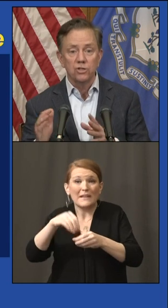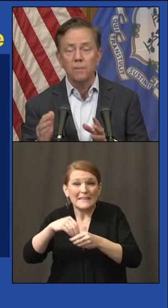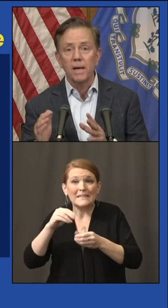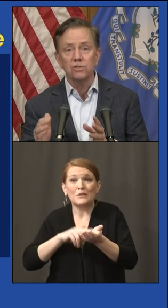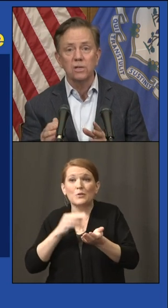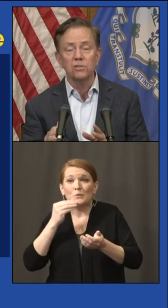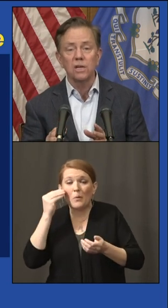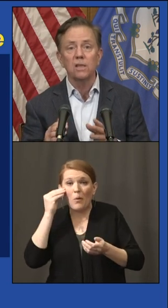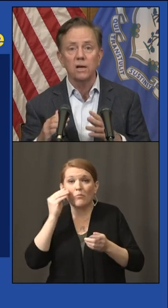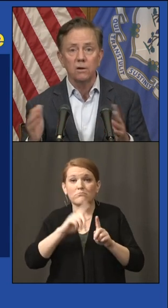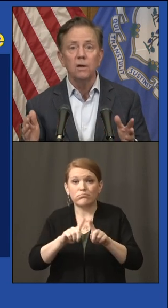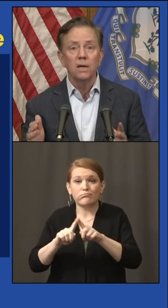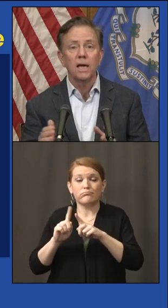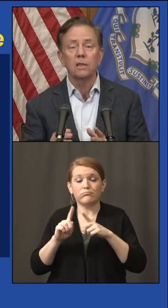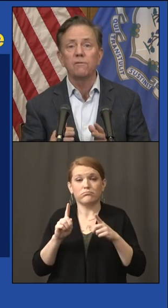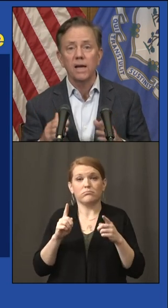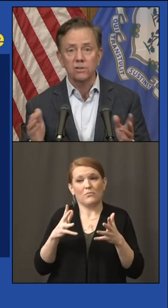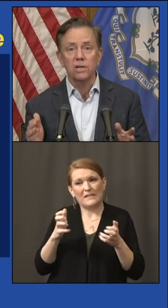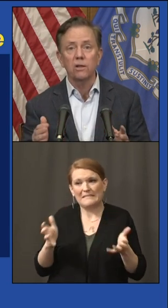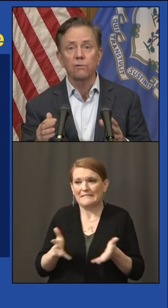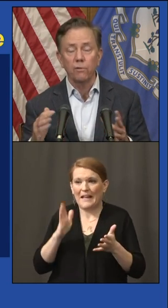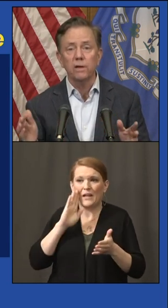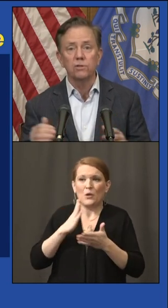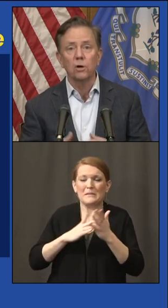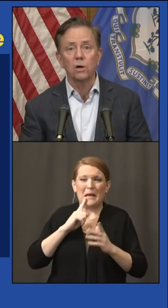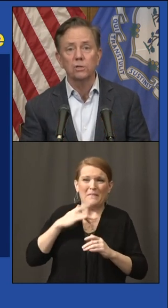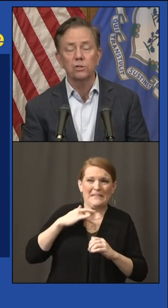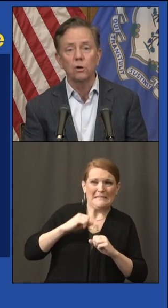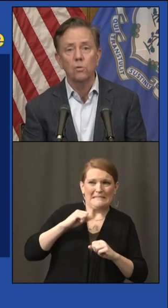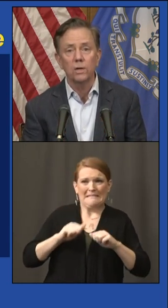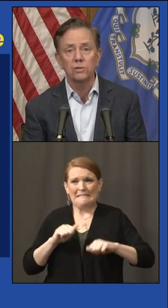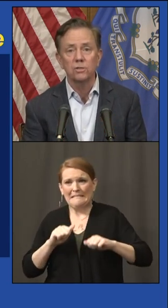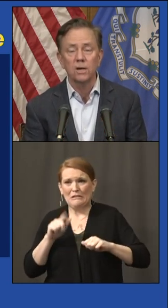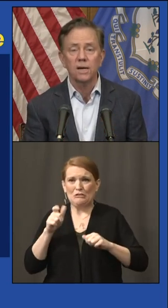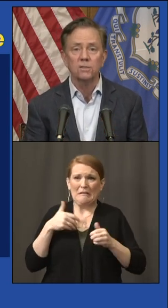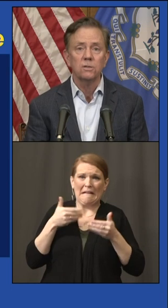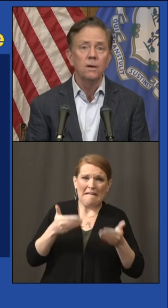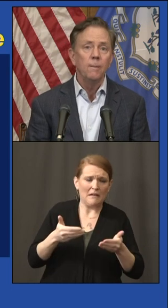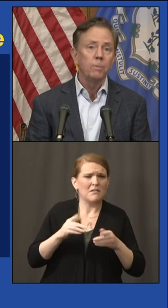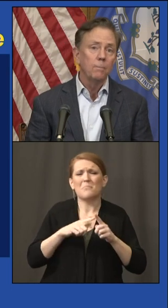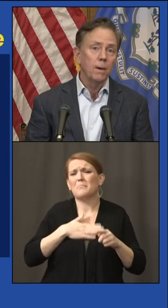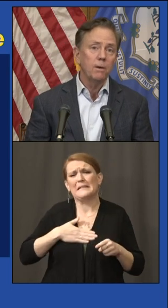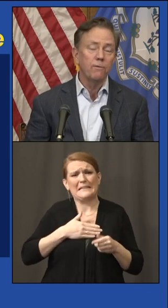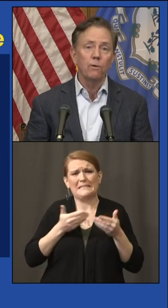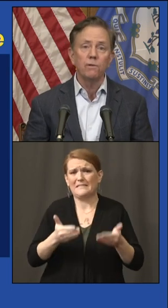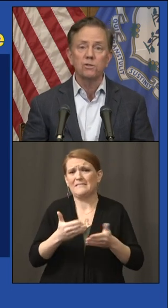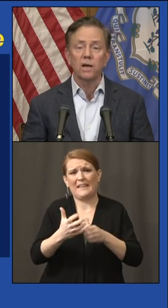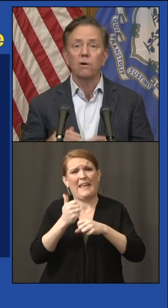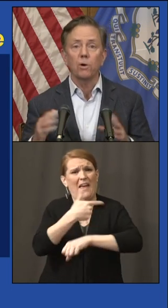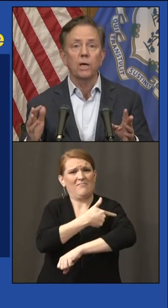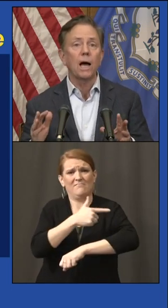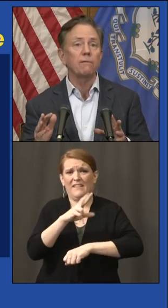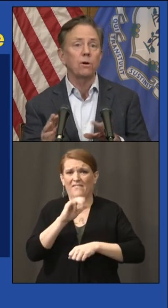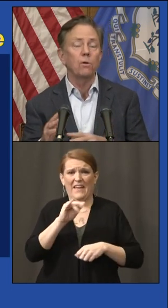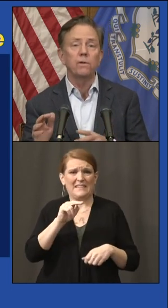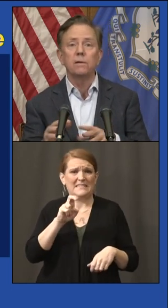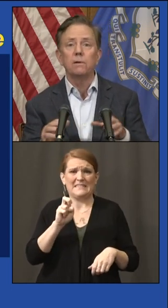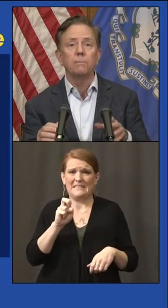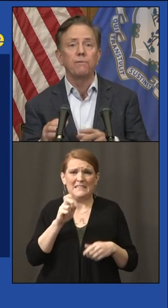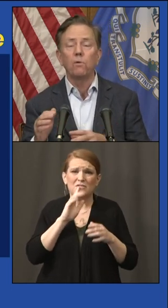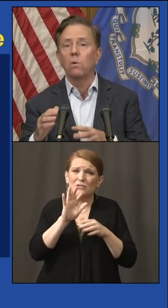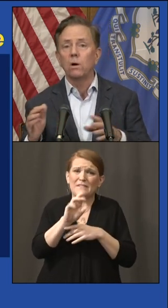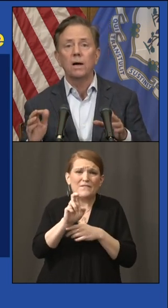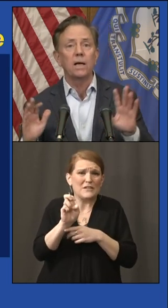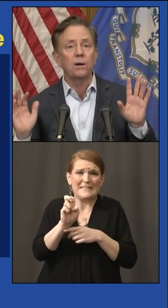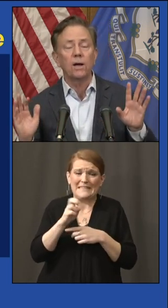There's some hesitancy there. Get the vaccine. It's free of charge. No questions asked. Maybe a few of you say, already got COVID